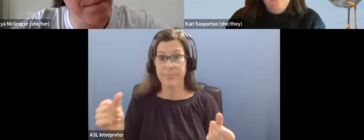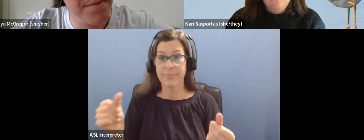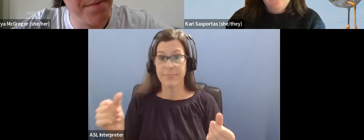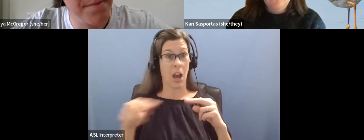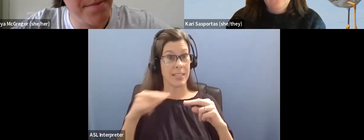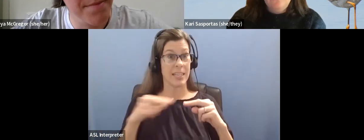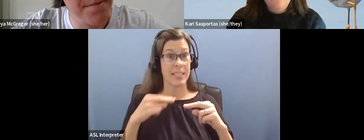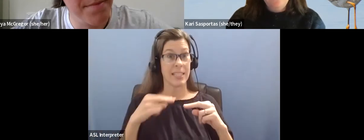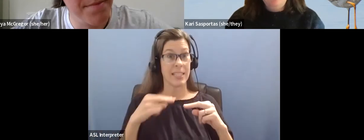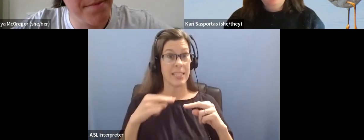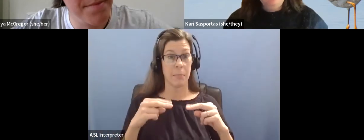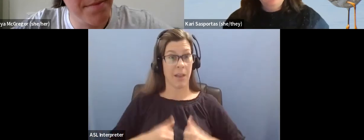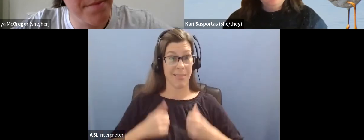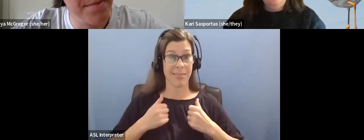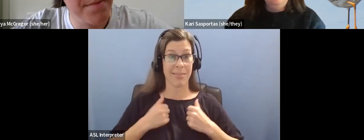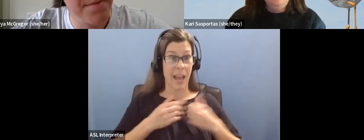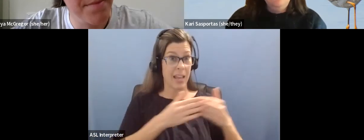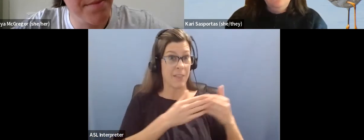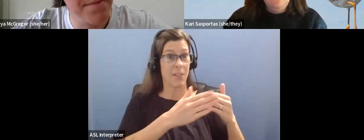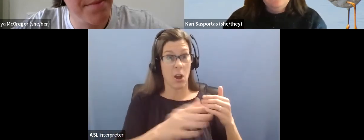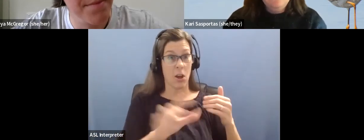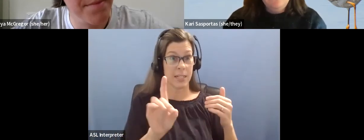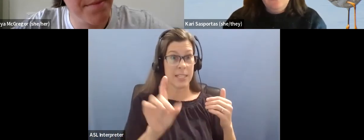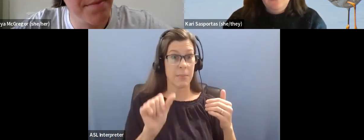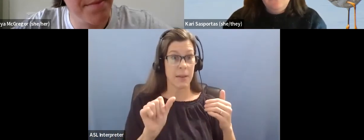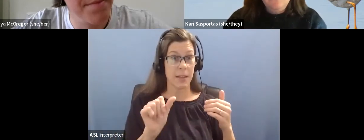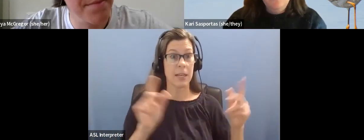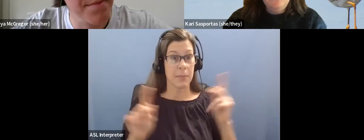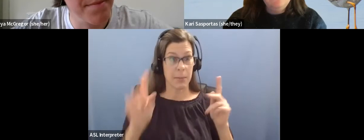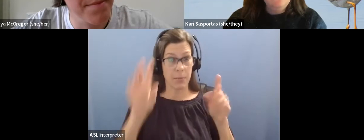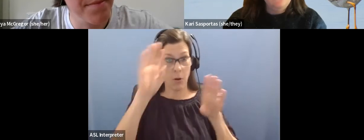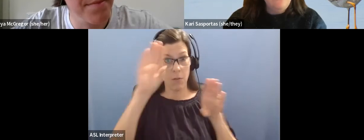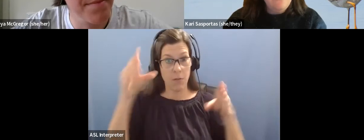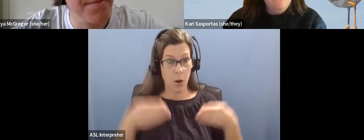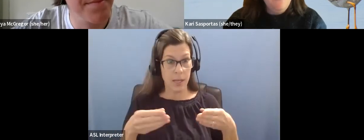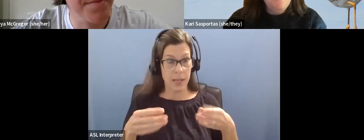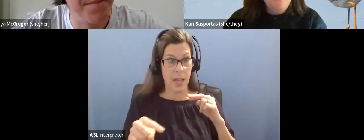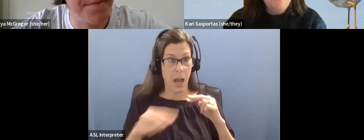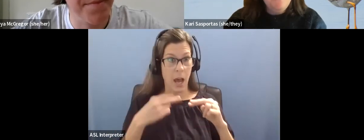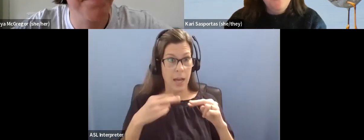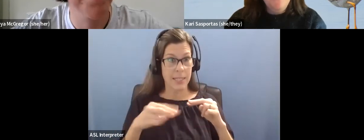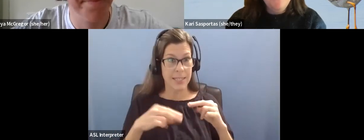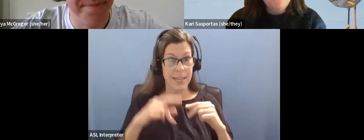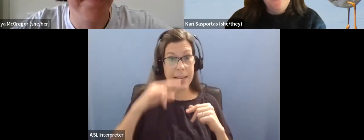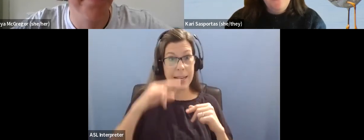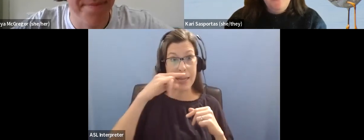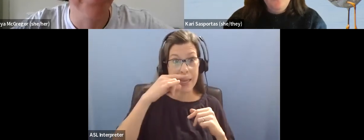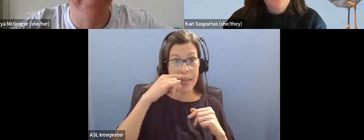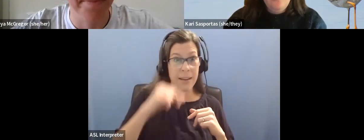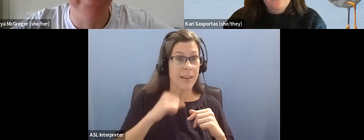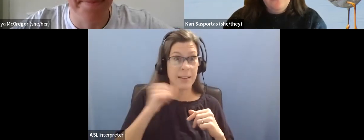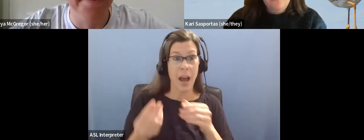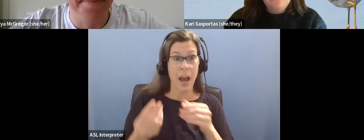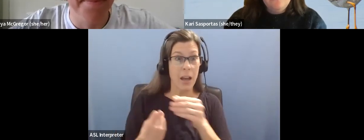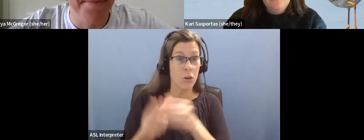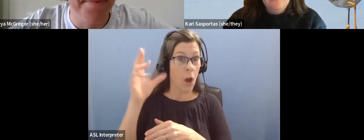so people focus on autistic kids, but kids don't grow out of it. We become adults and more